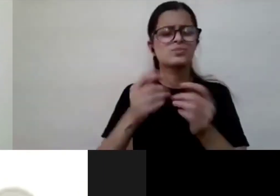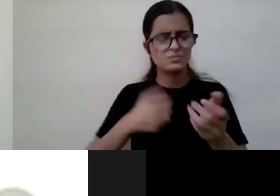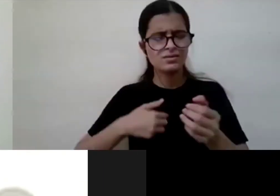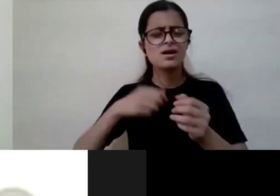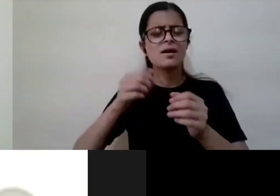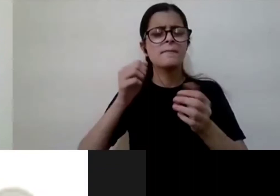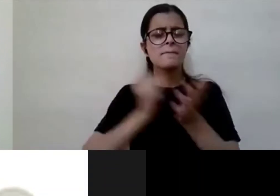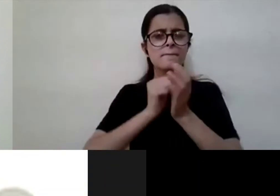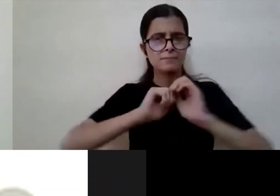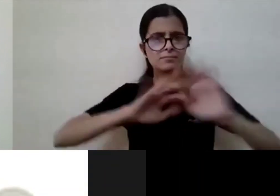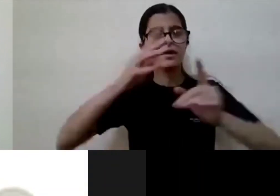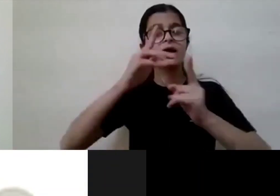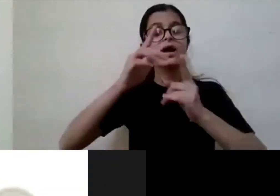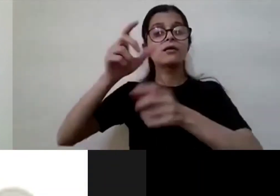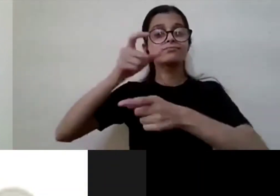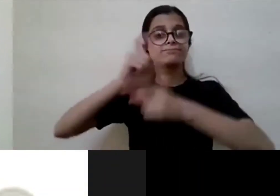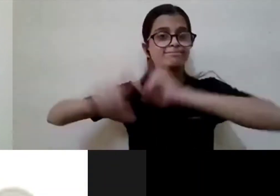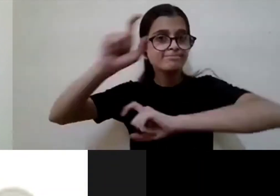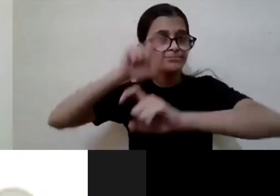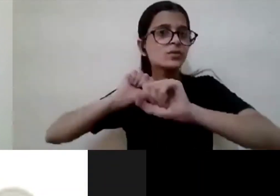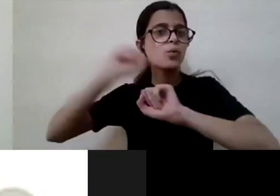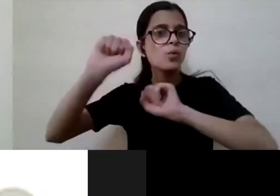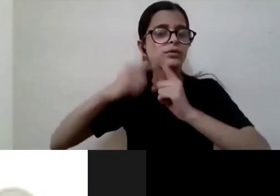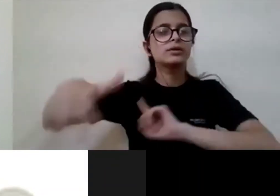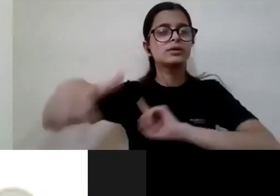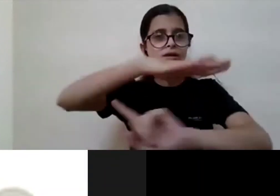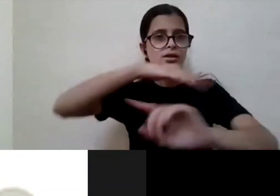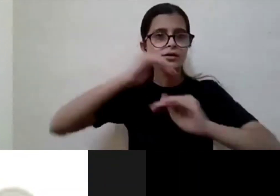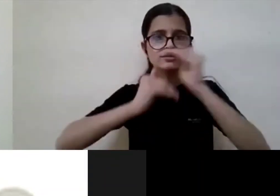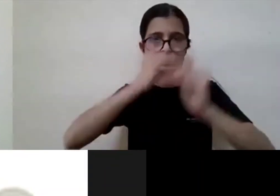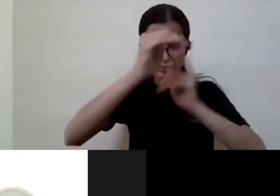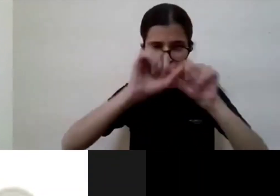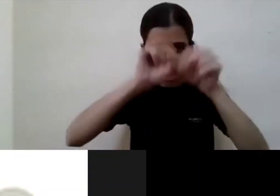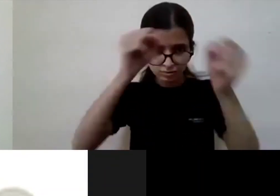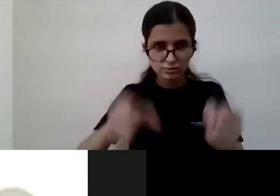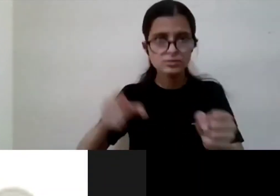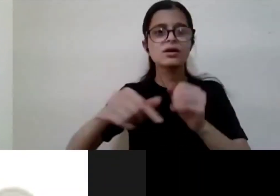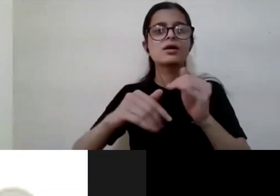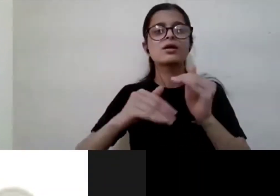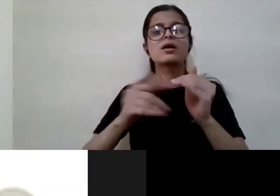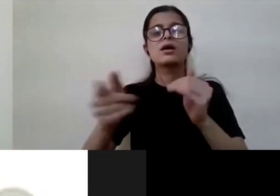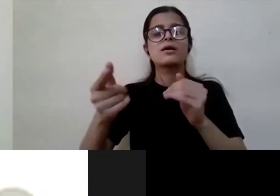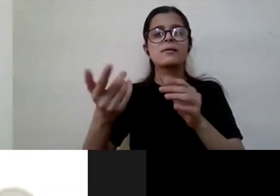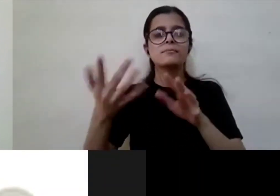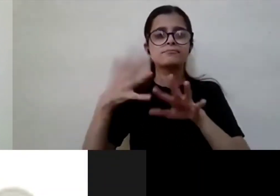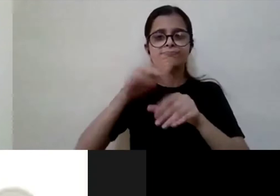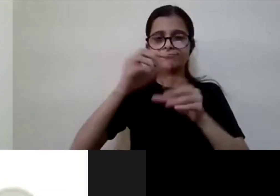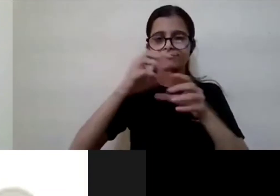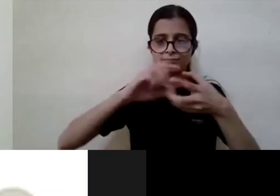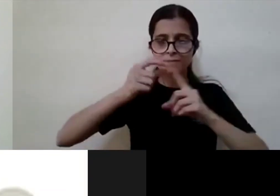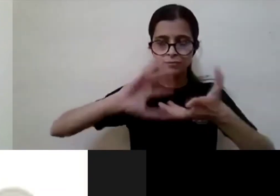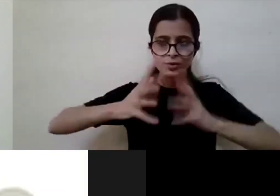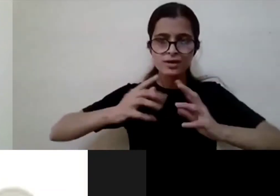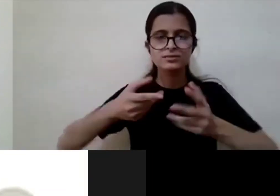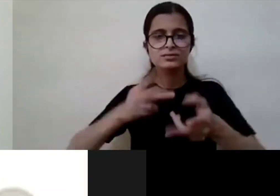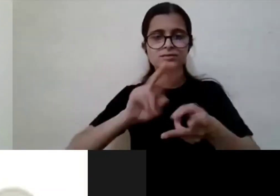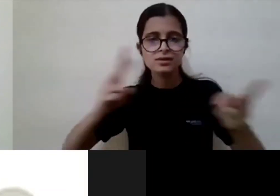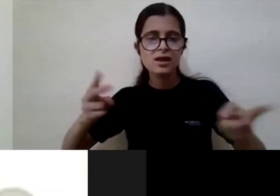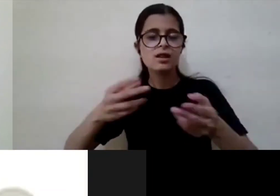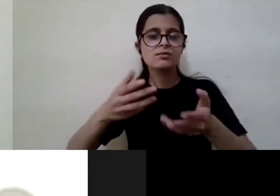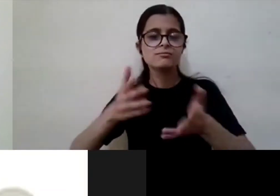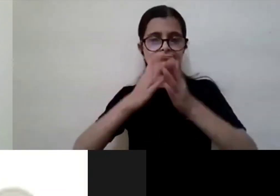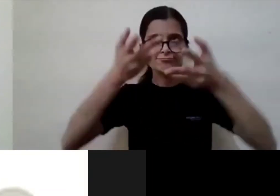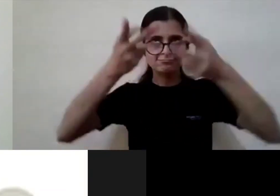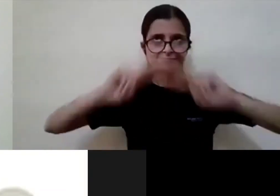its own ecosystem which means which which includes production distribution and leading devices and